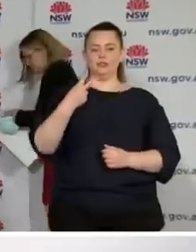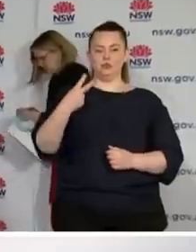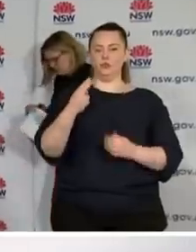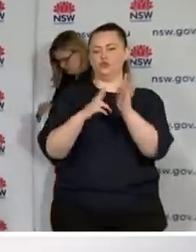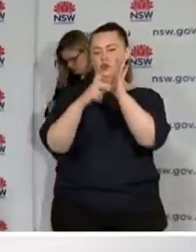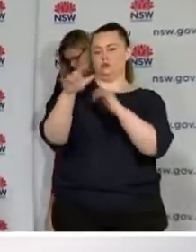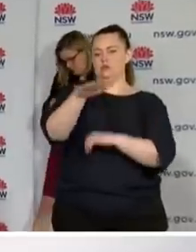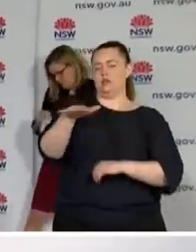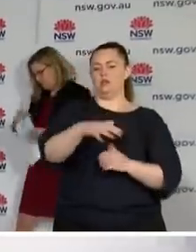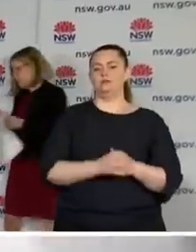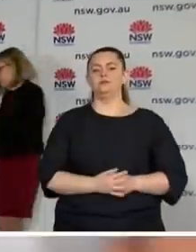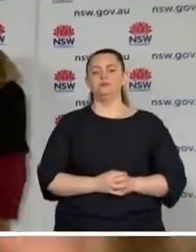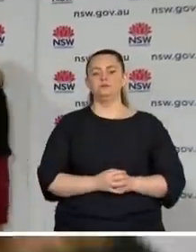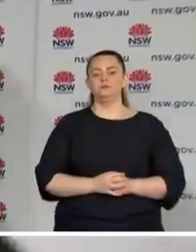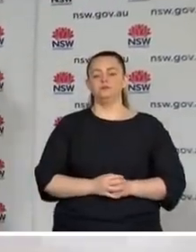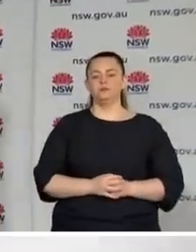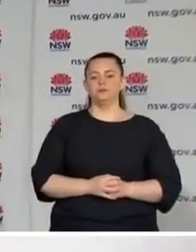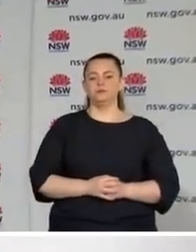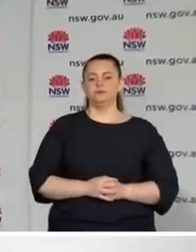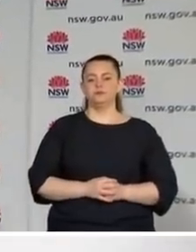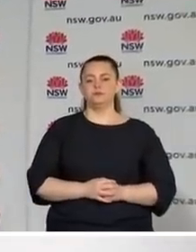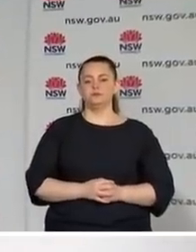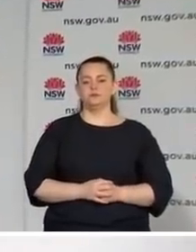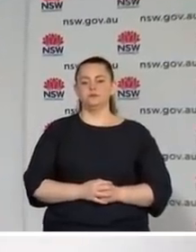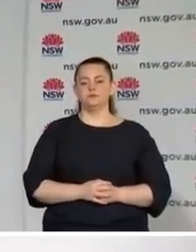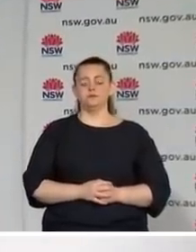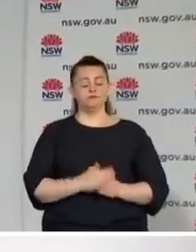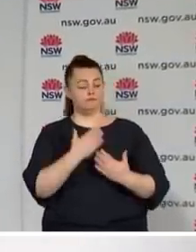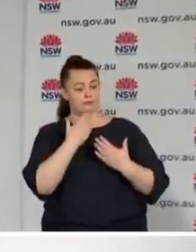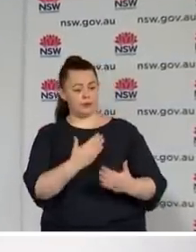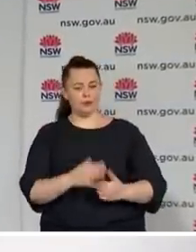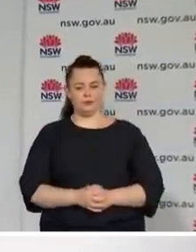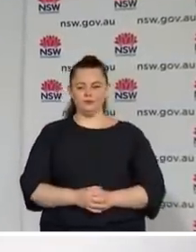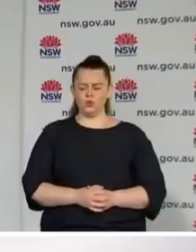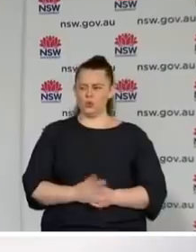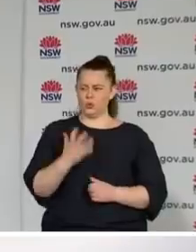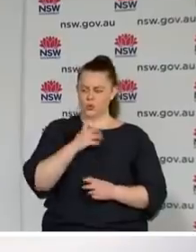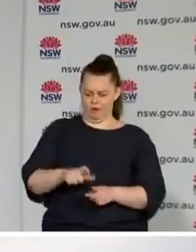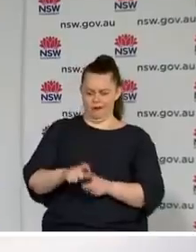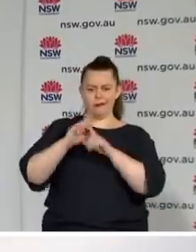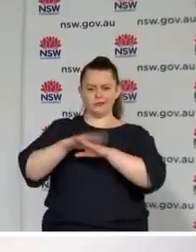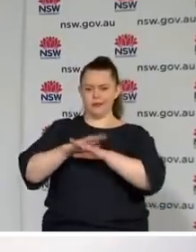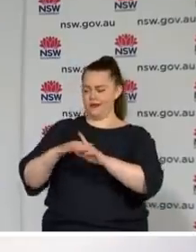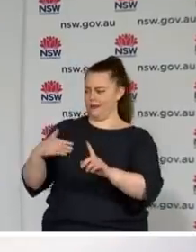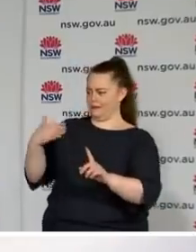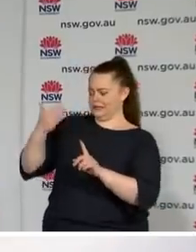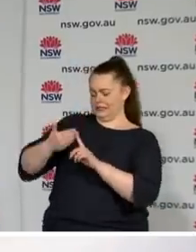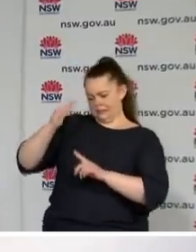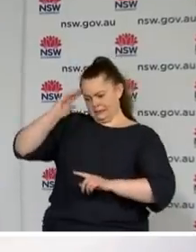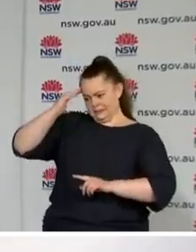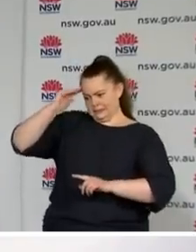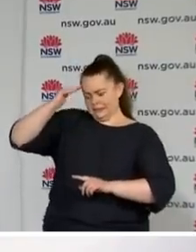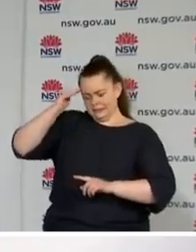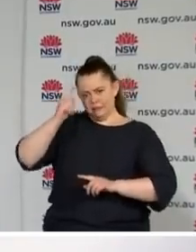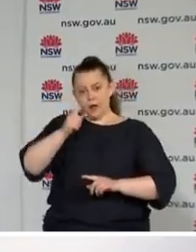Thanks Kerry. Well, it's obviously been a very difficult time, but I think we are certainly coming up to a very bright summer here in New South Wales